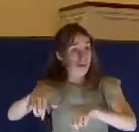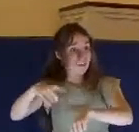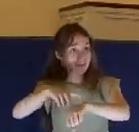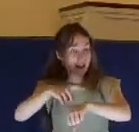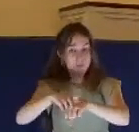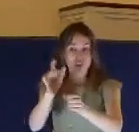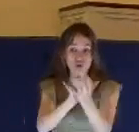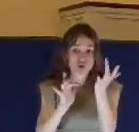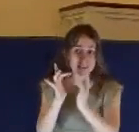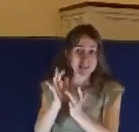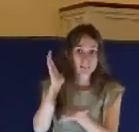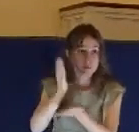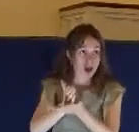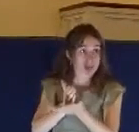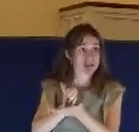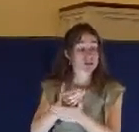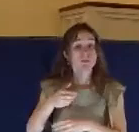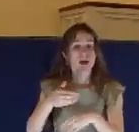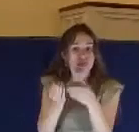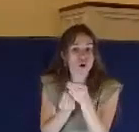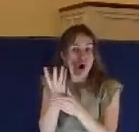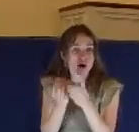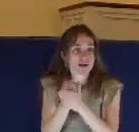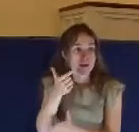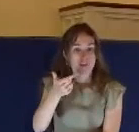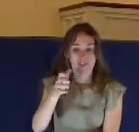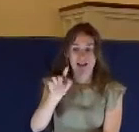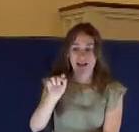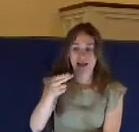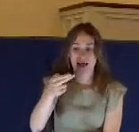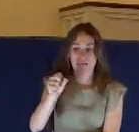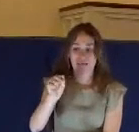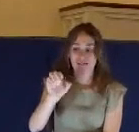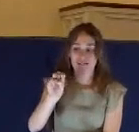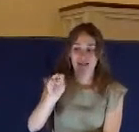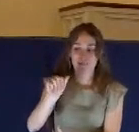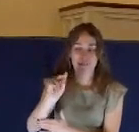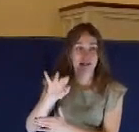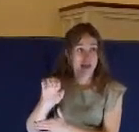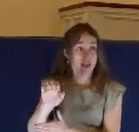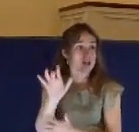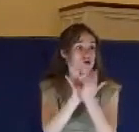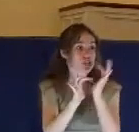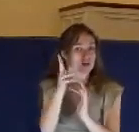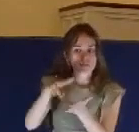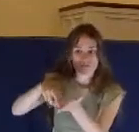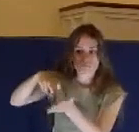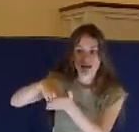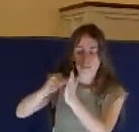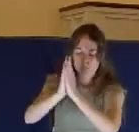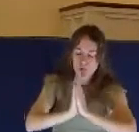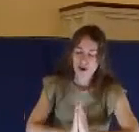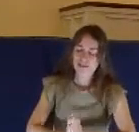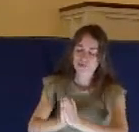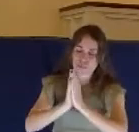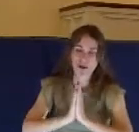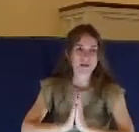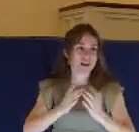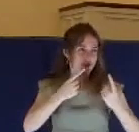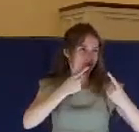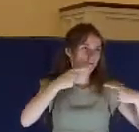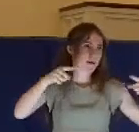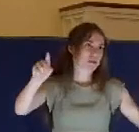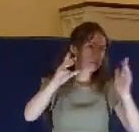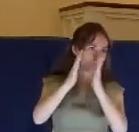prays the famous prayer where he sweat, as it were, great drops of blood. The Bible says he was in such agony that he sweat